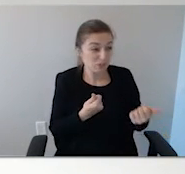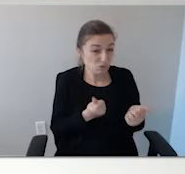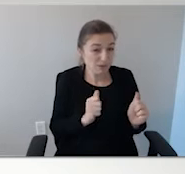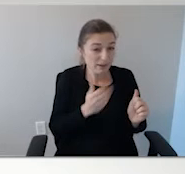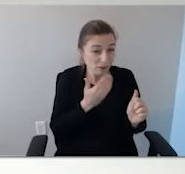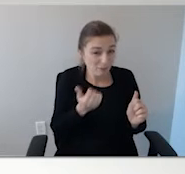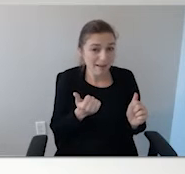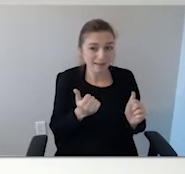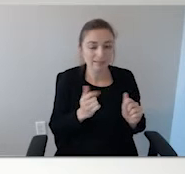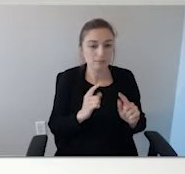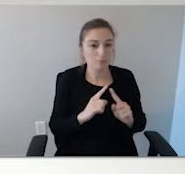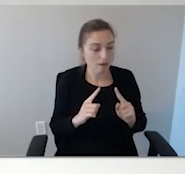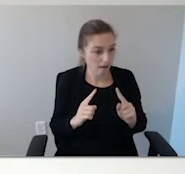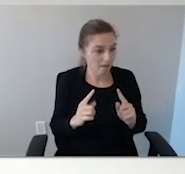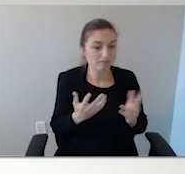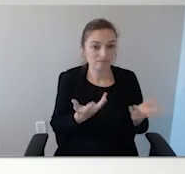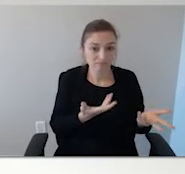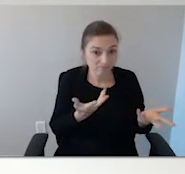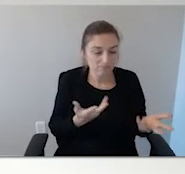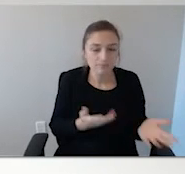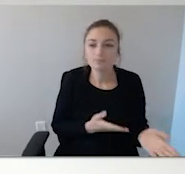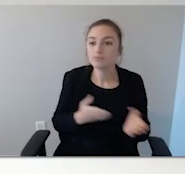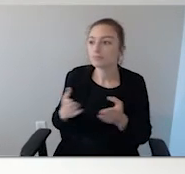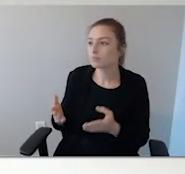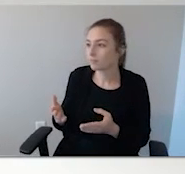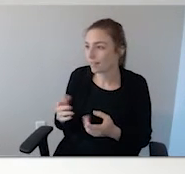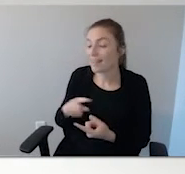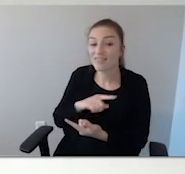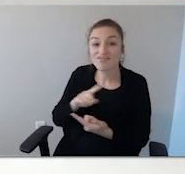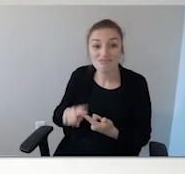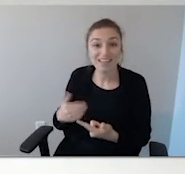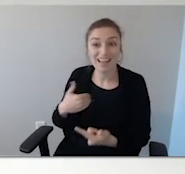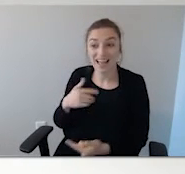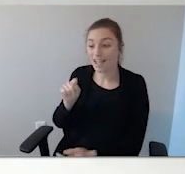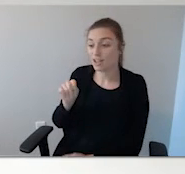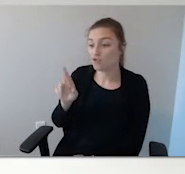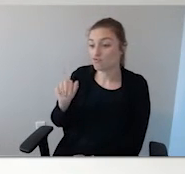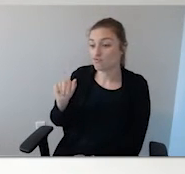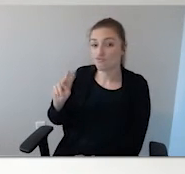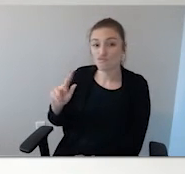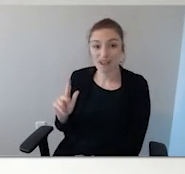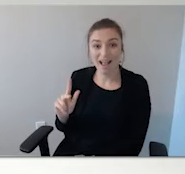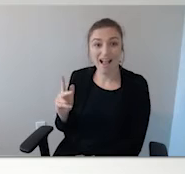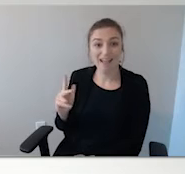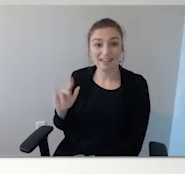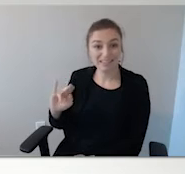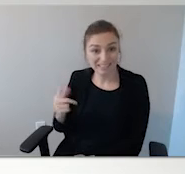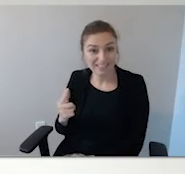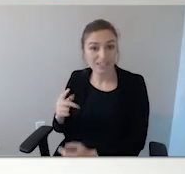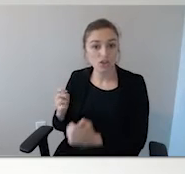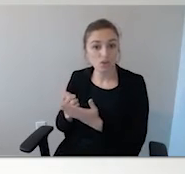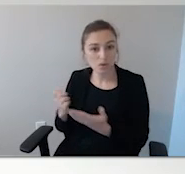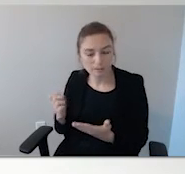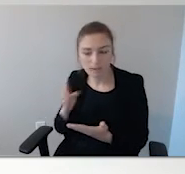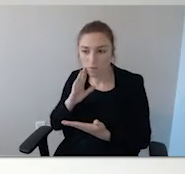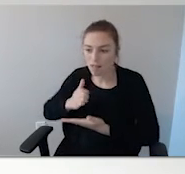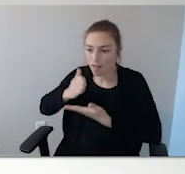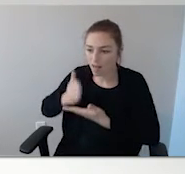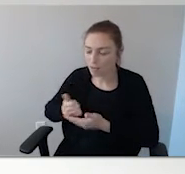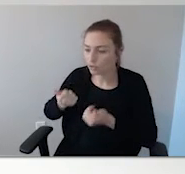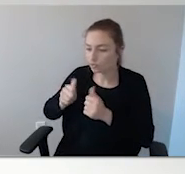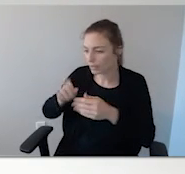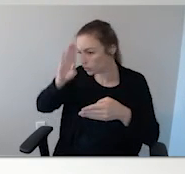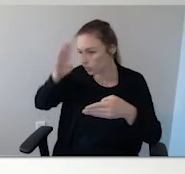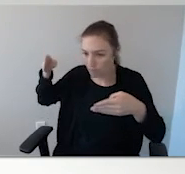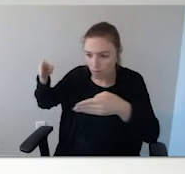with what we had. Then you had tracking equipment that could assist with you, assist with the search, narrow it down,